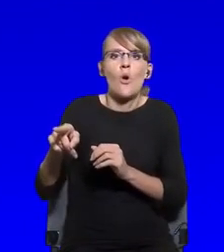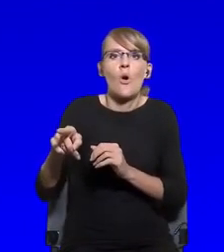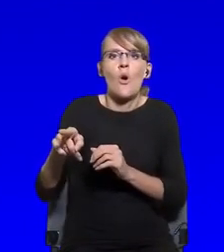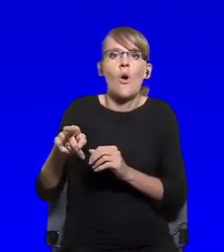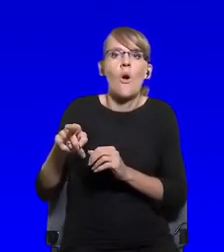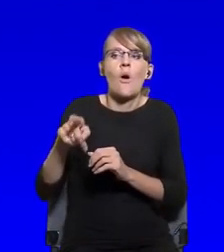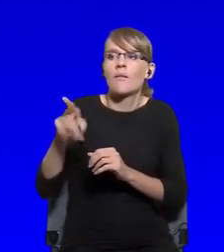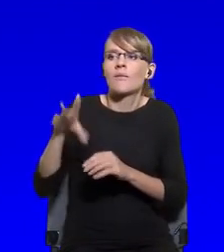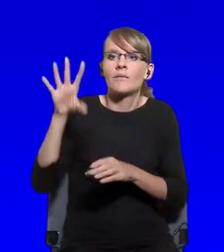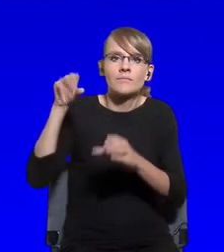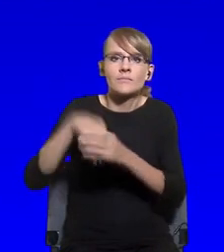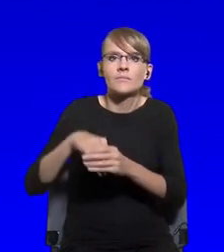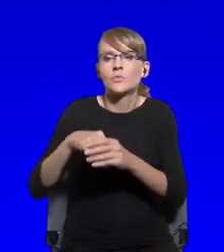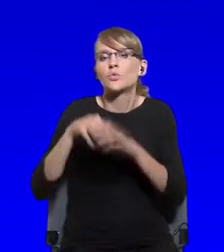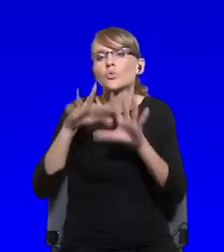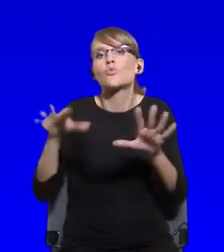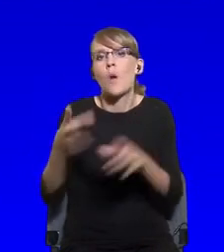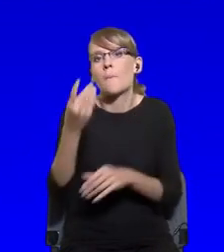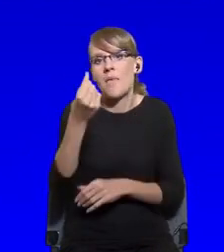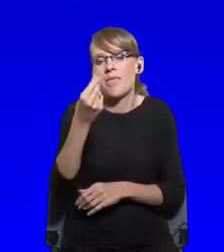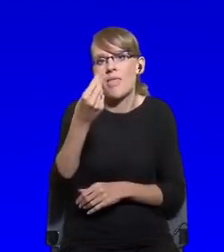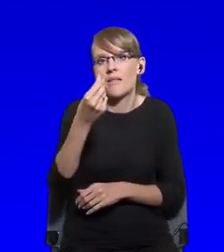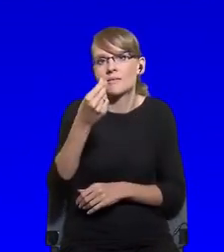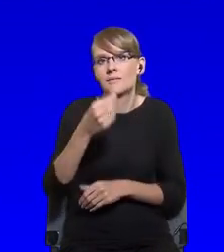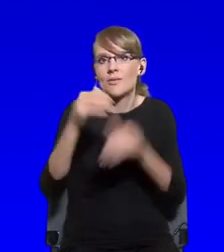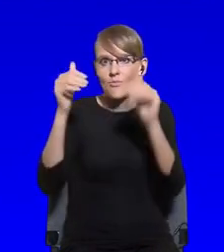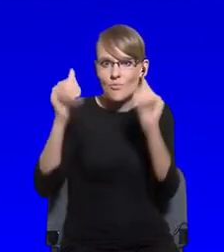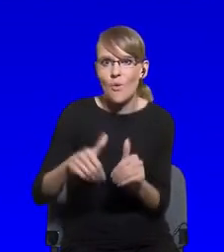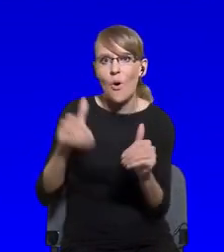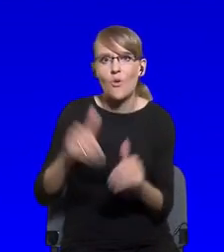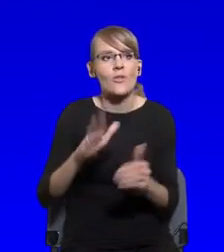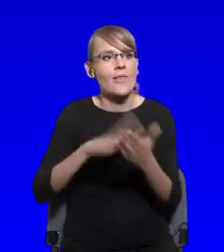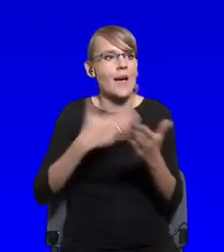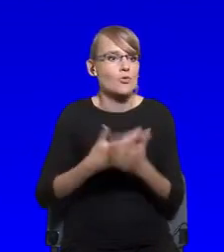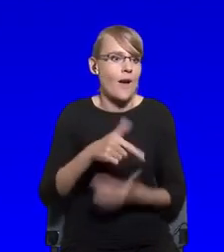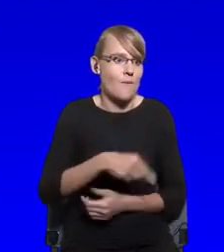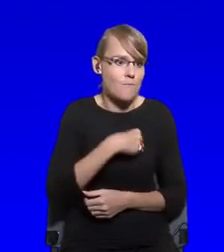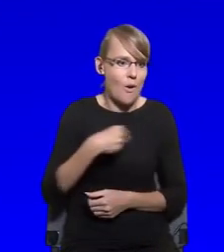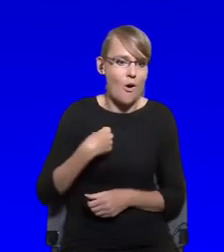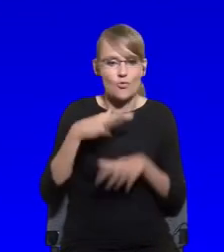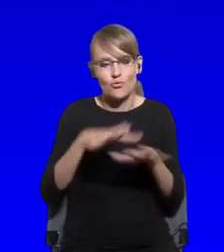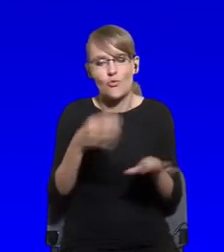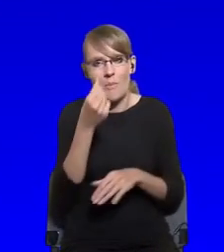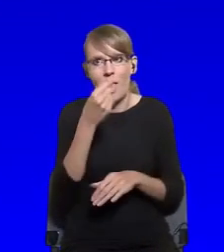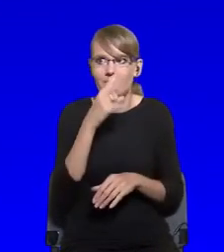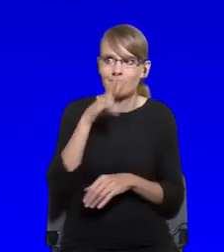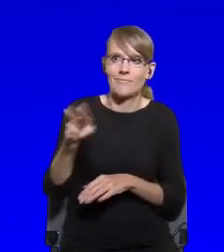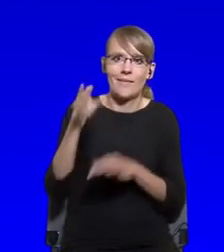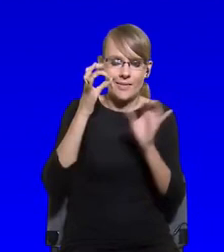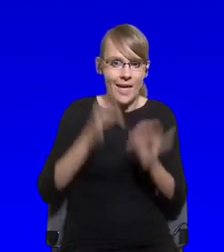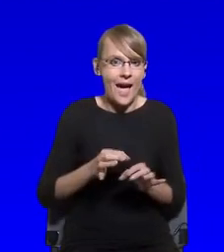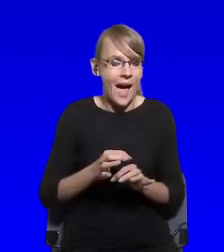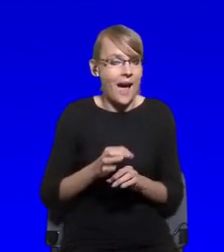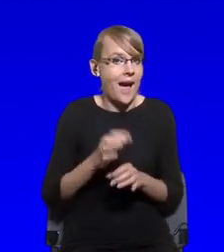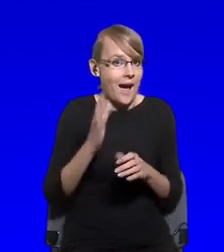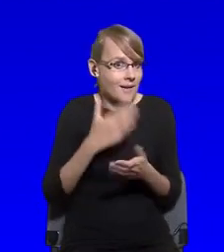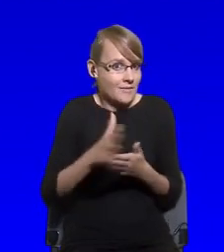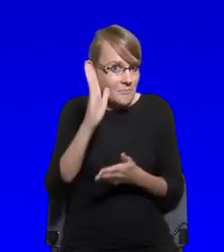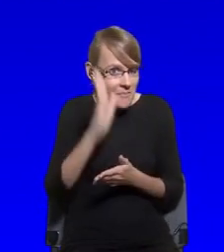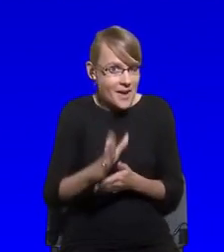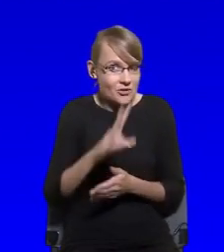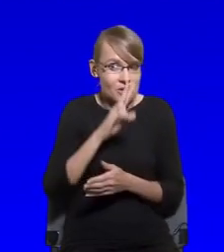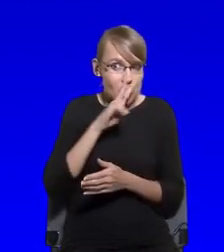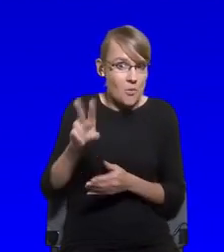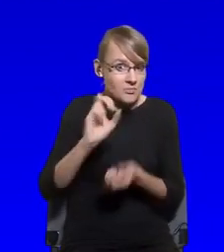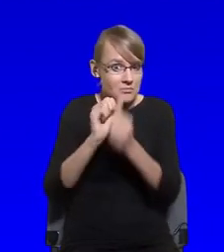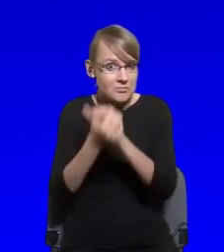you think that there is a possibility that this may change? And I'm just giving any one of you a chance to answer that.